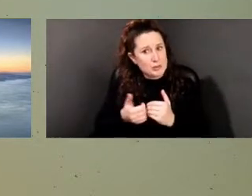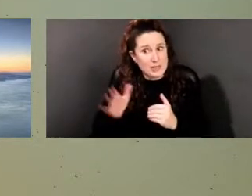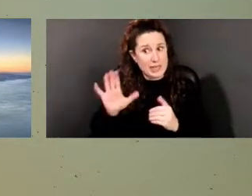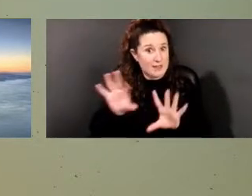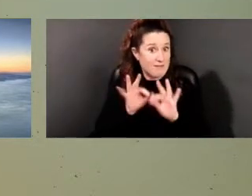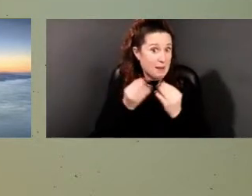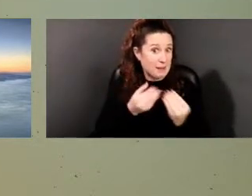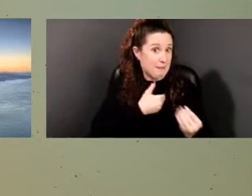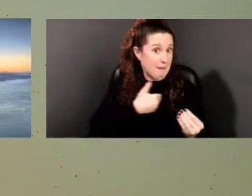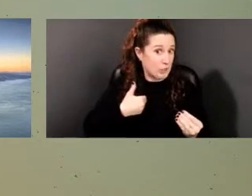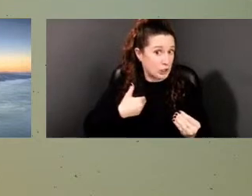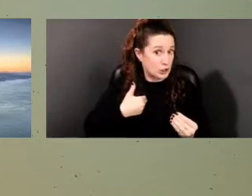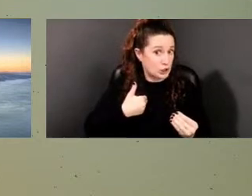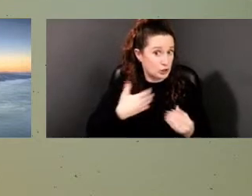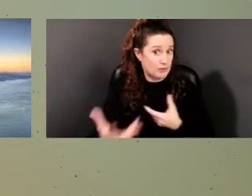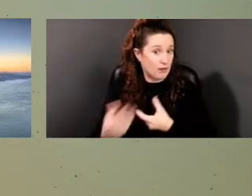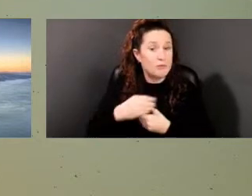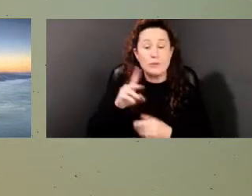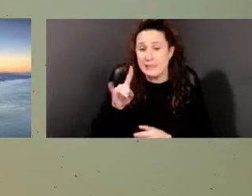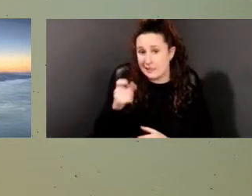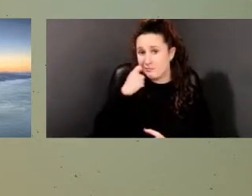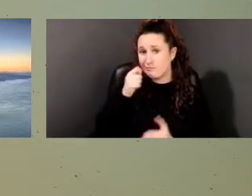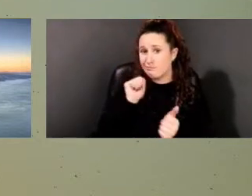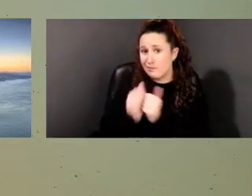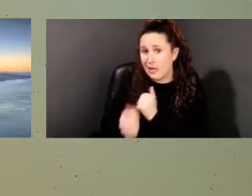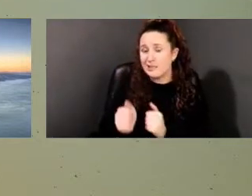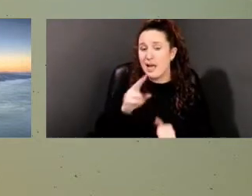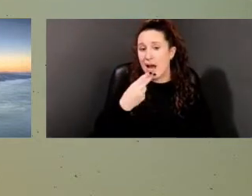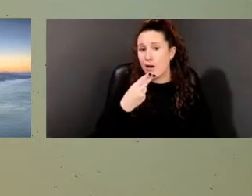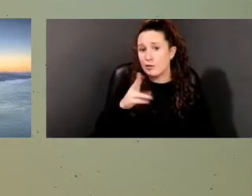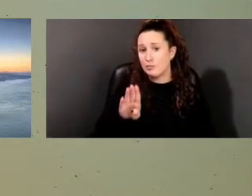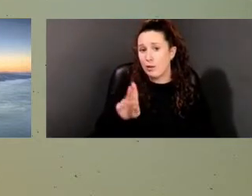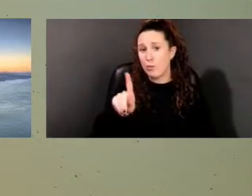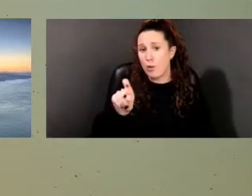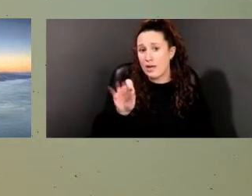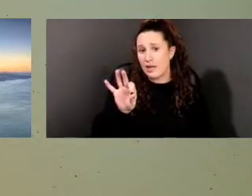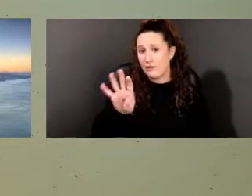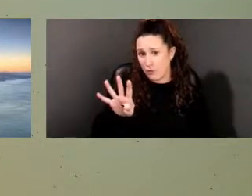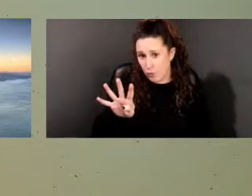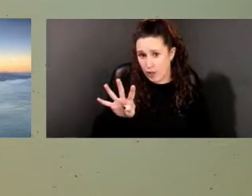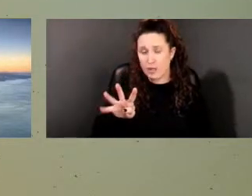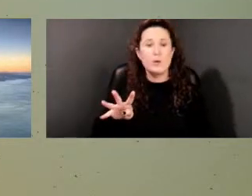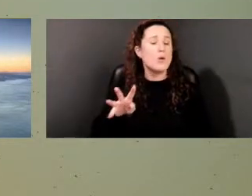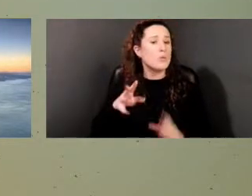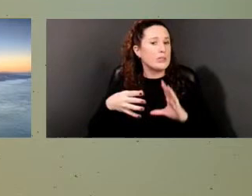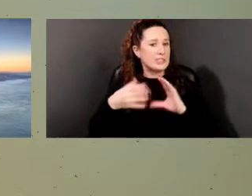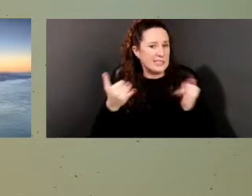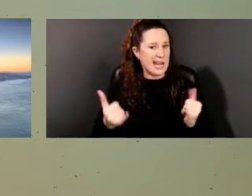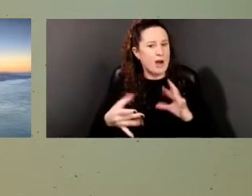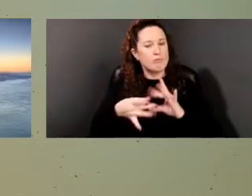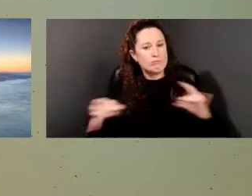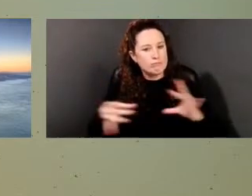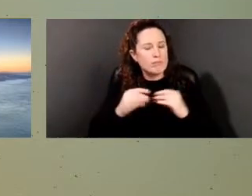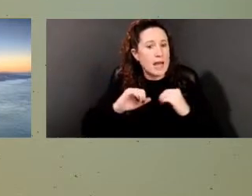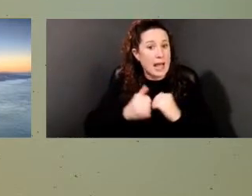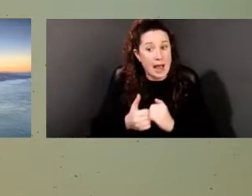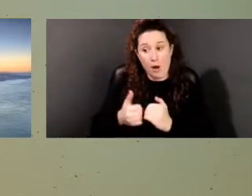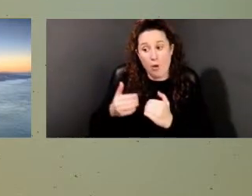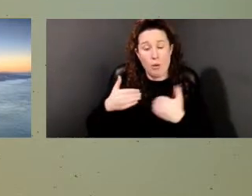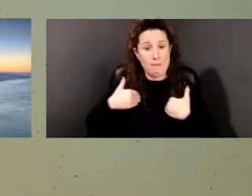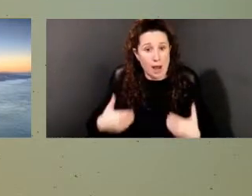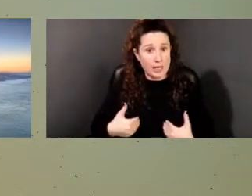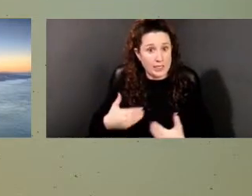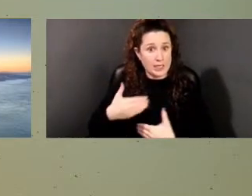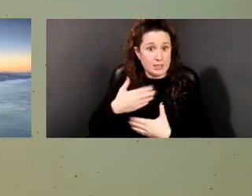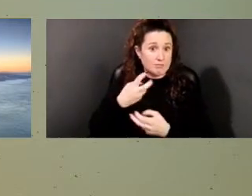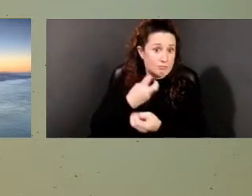House Bill 194, which, uh, states how unmarked human remains are to be responsibly